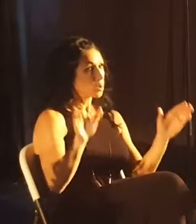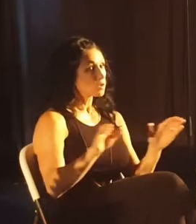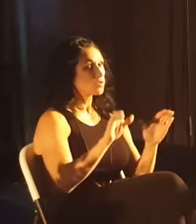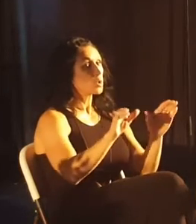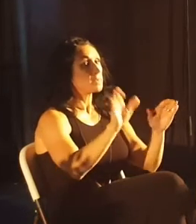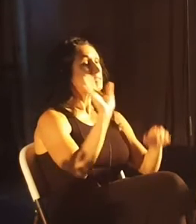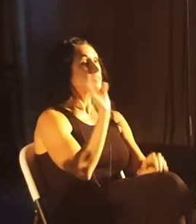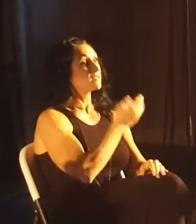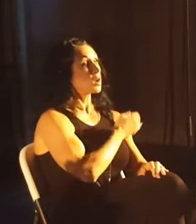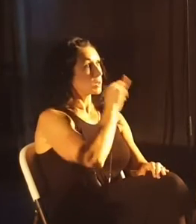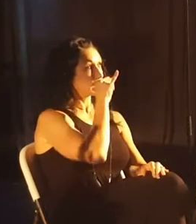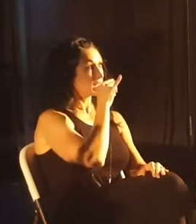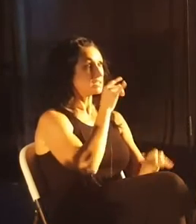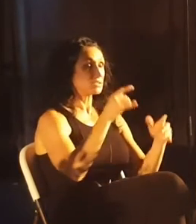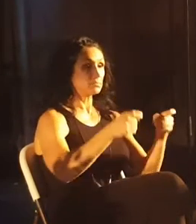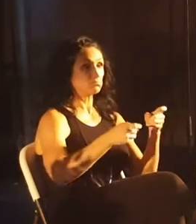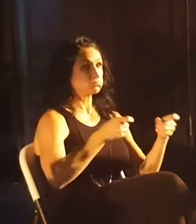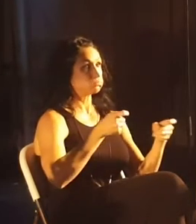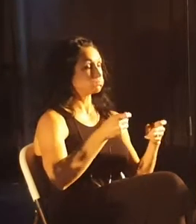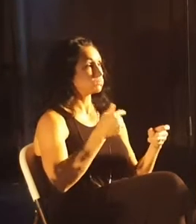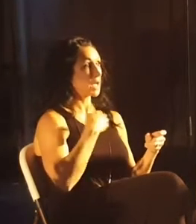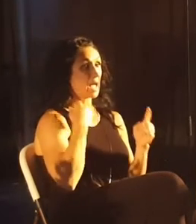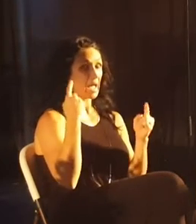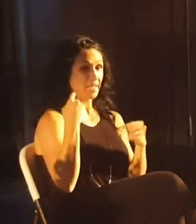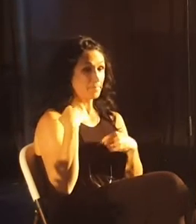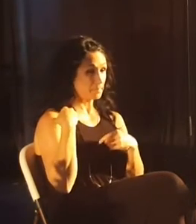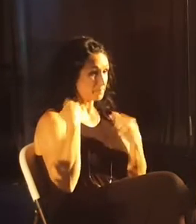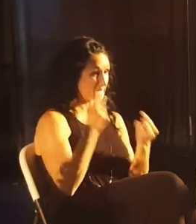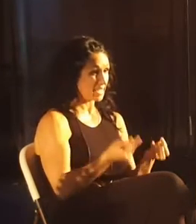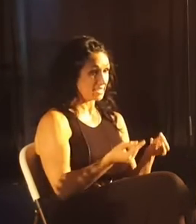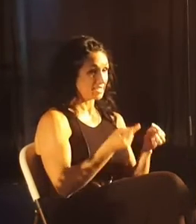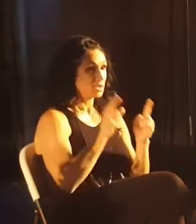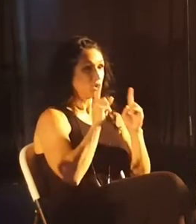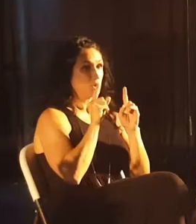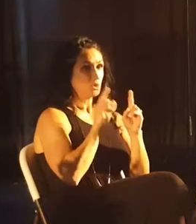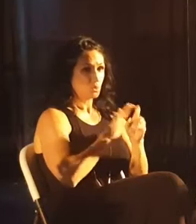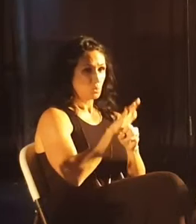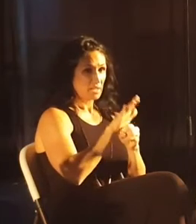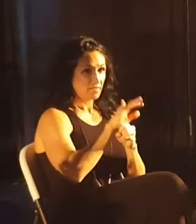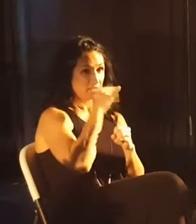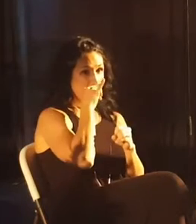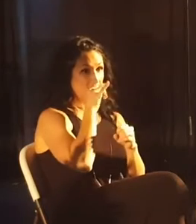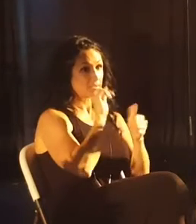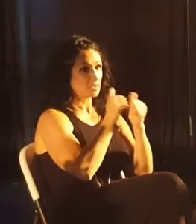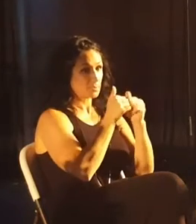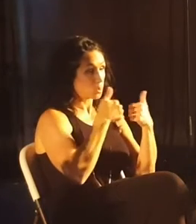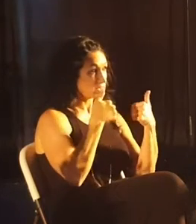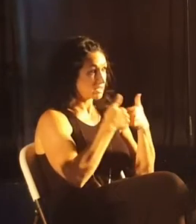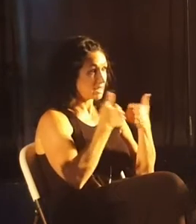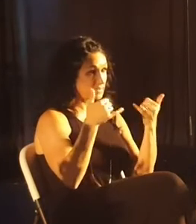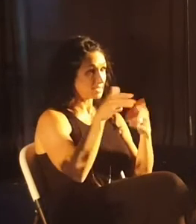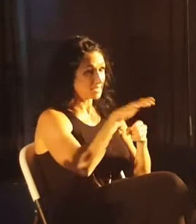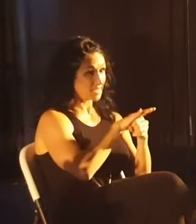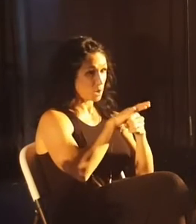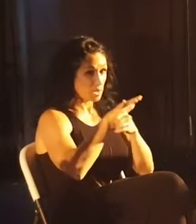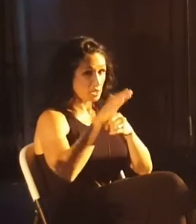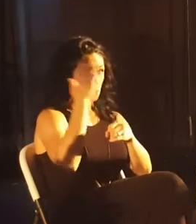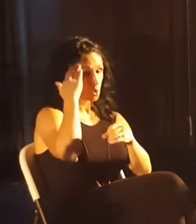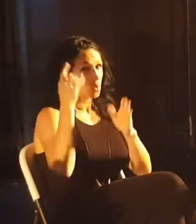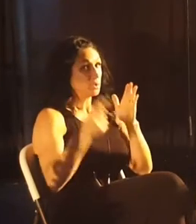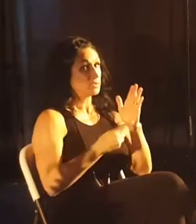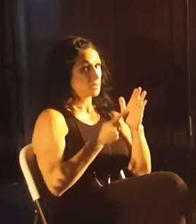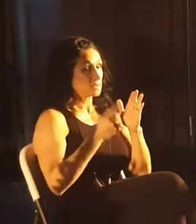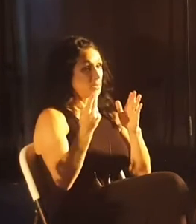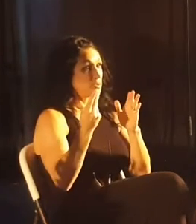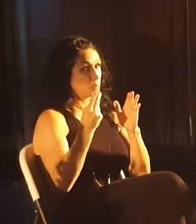of supremacy. And I will just tell you, I have been to enough kids' sports games in this area to know that sometimes we